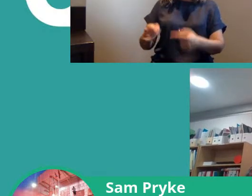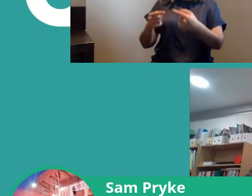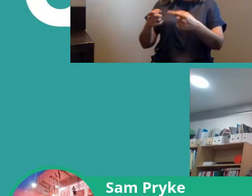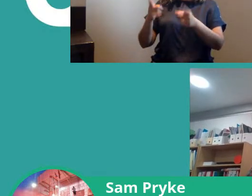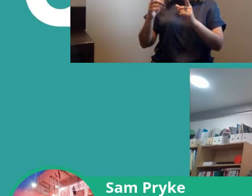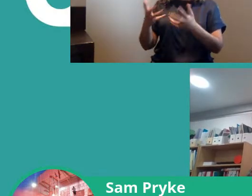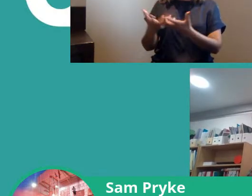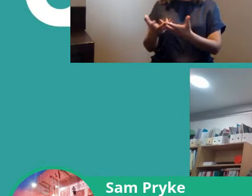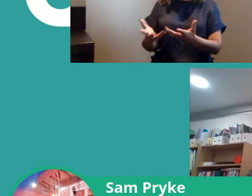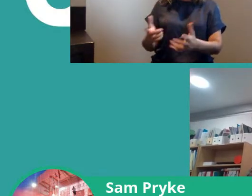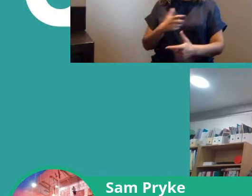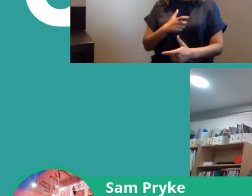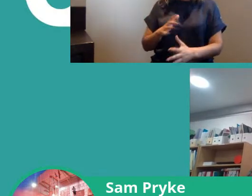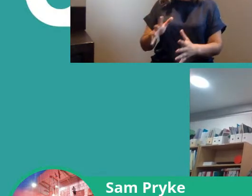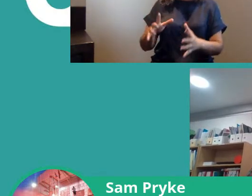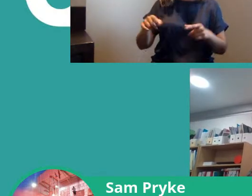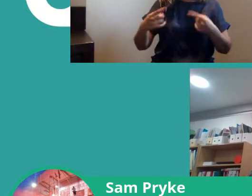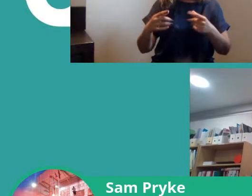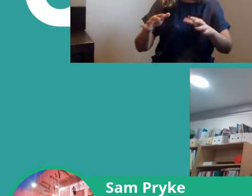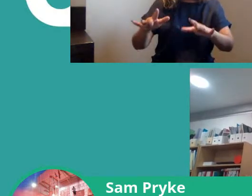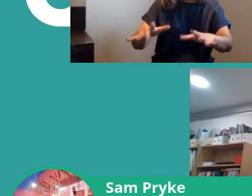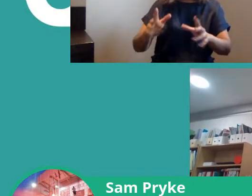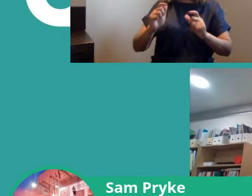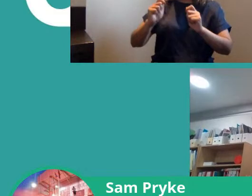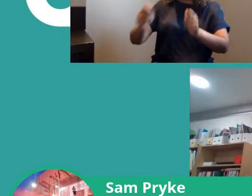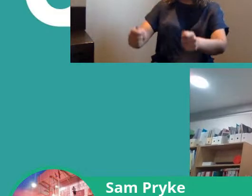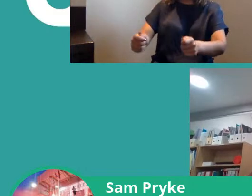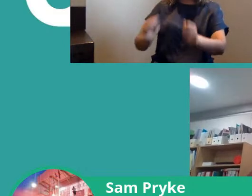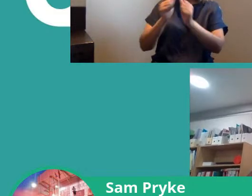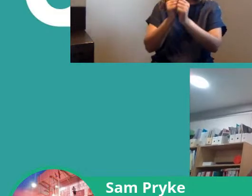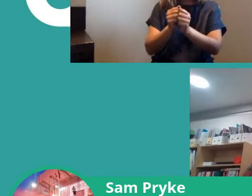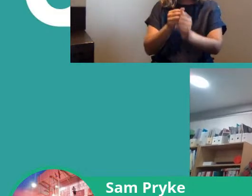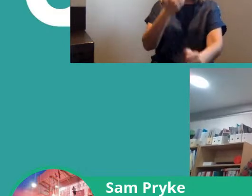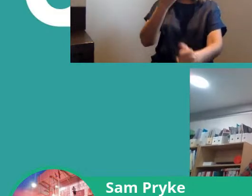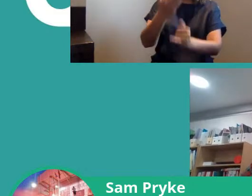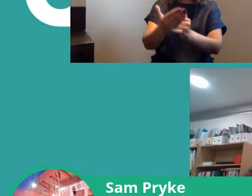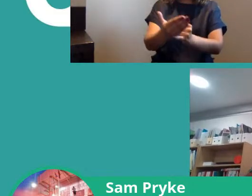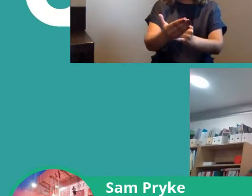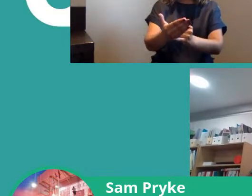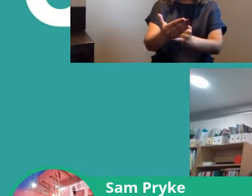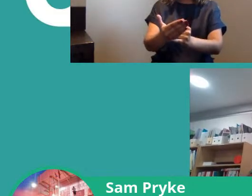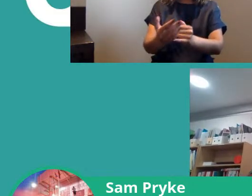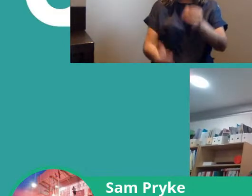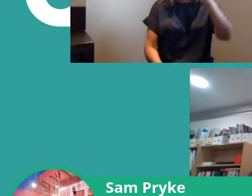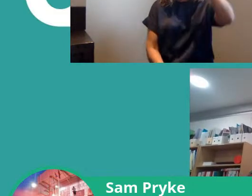I think yeah there are challenges in it but I think the rewards are definitely outweigh the challenges